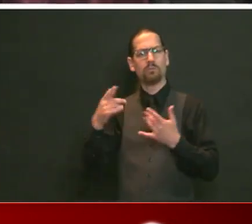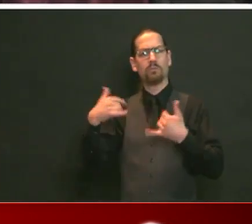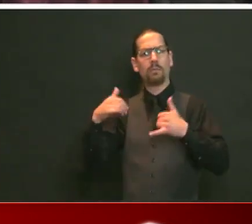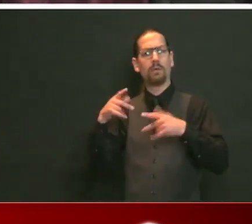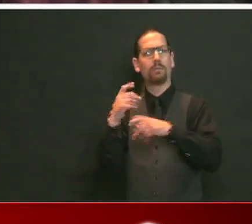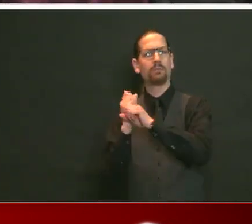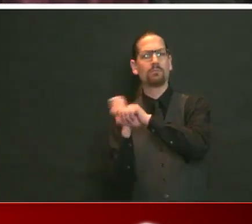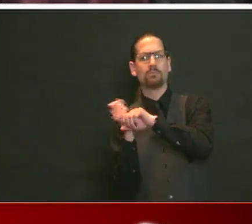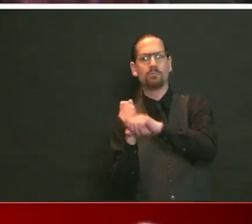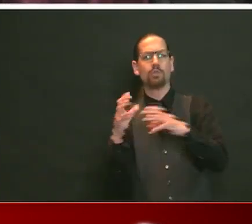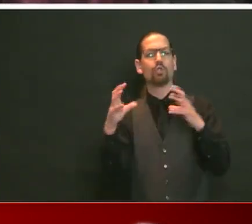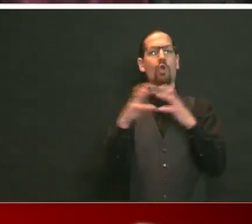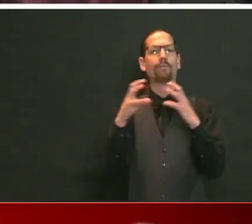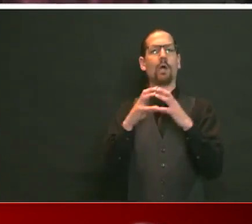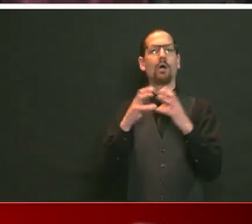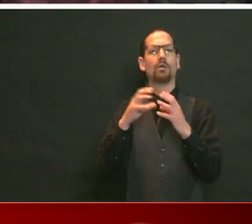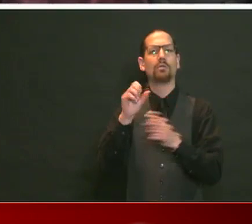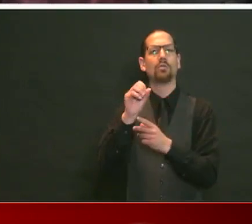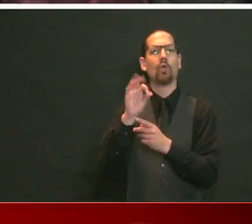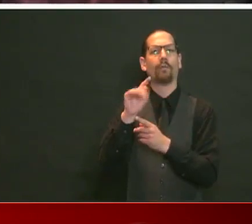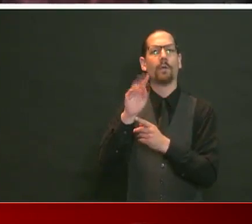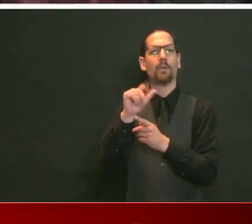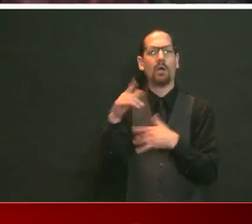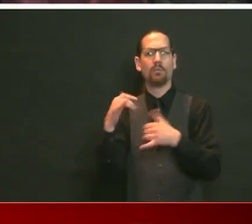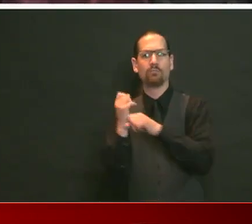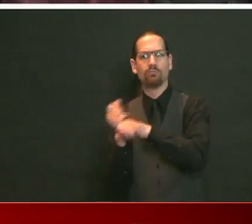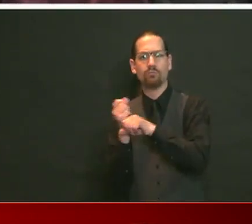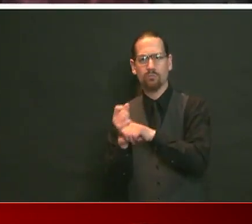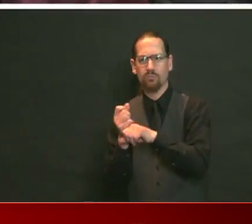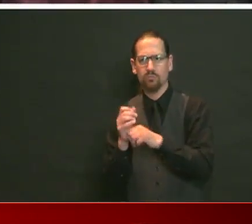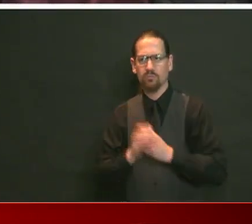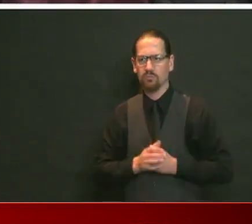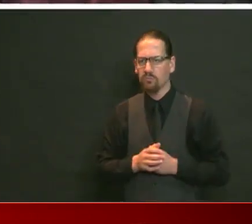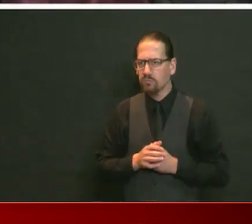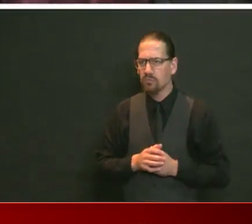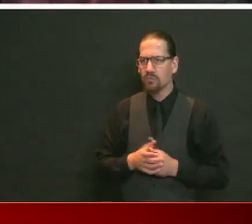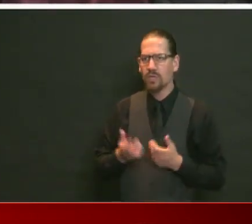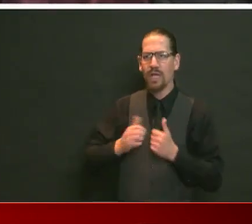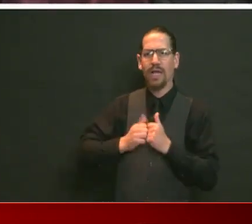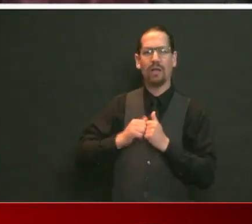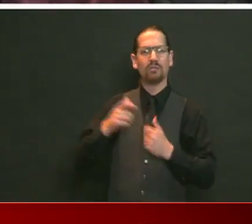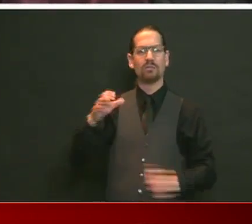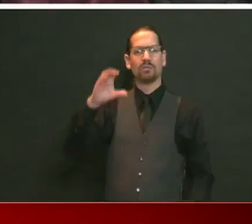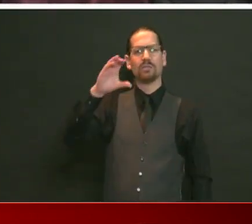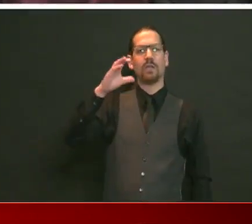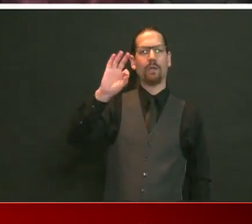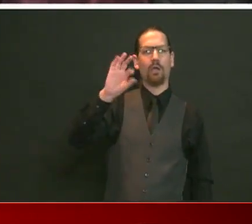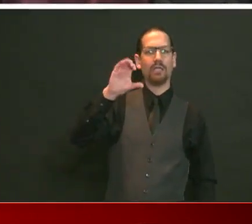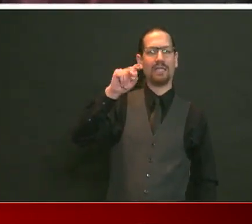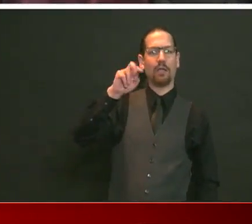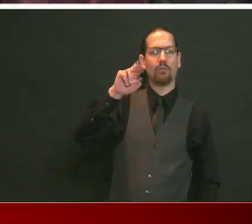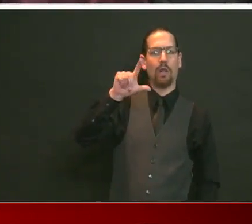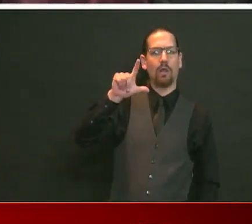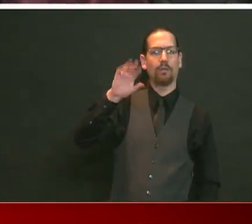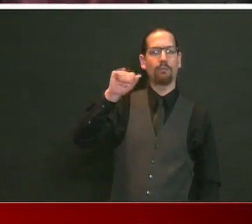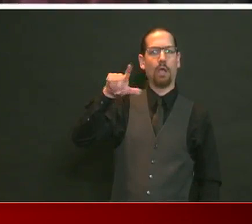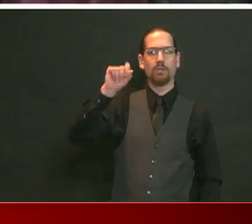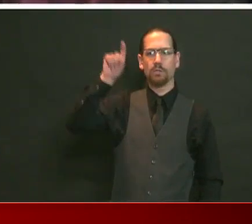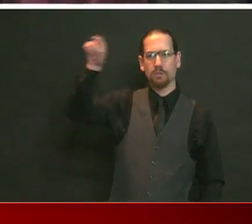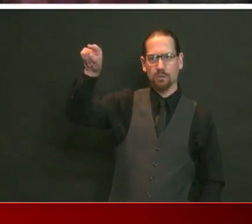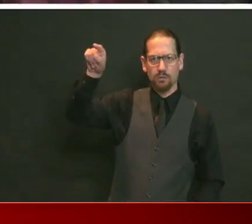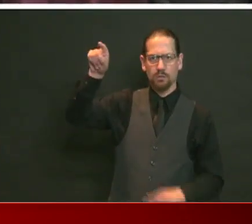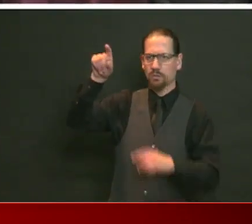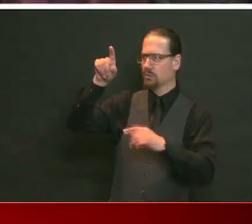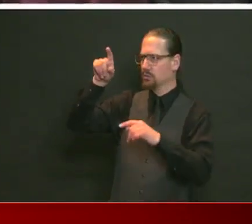how does someone who's in an area that's, you know, let's say Central Falls right now, square what's going on in Narragansett and other